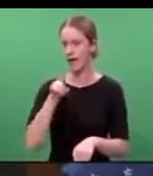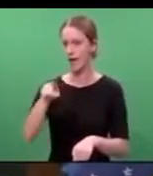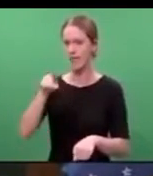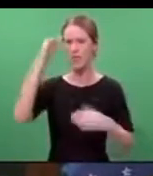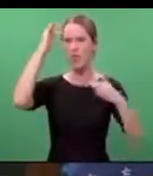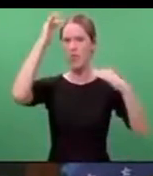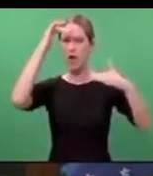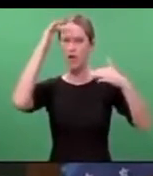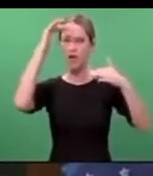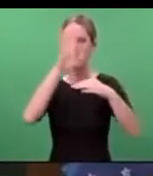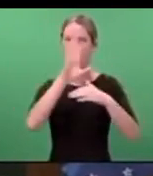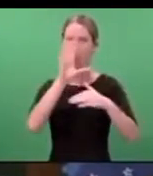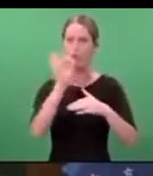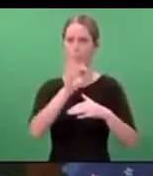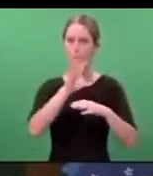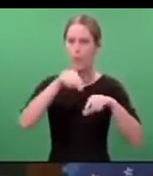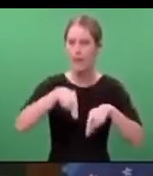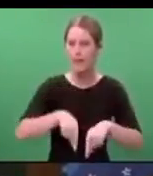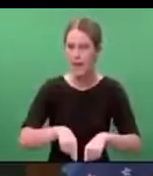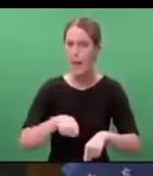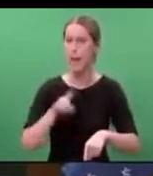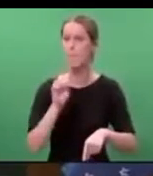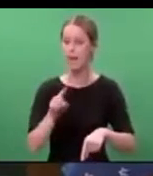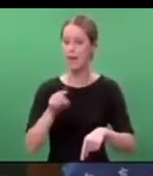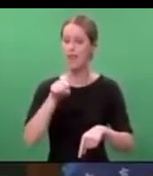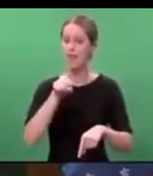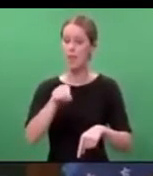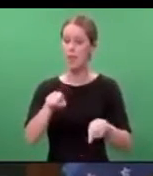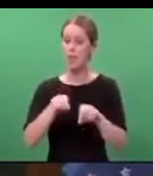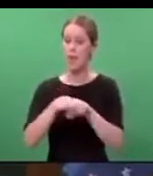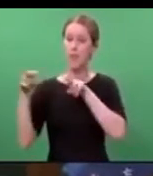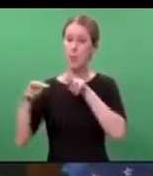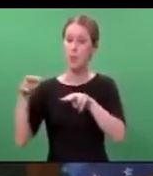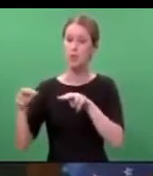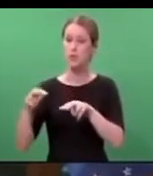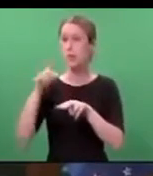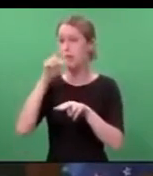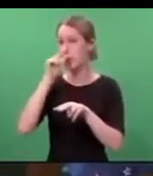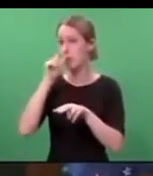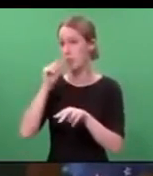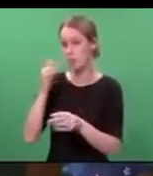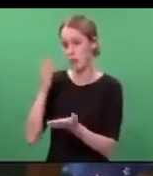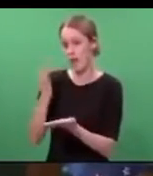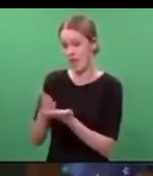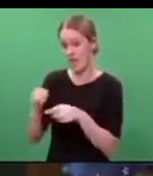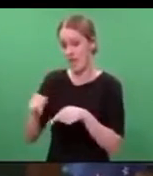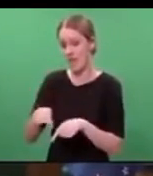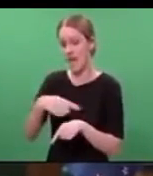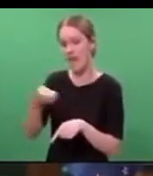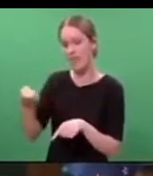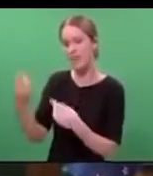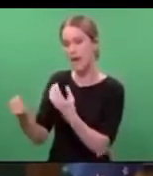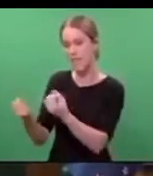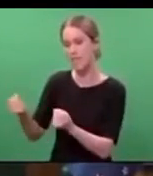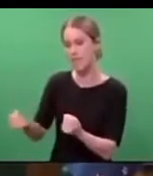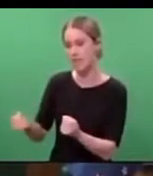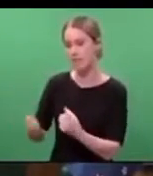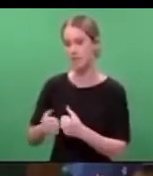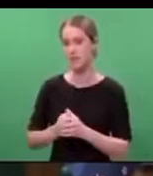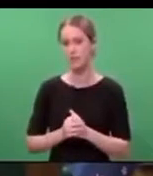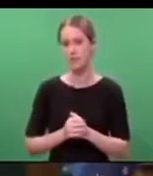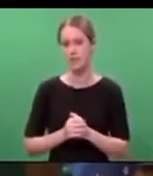here. But that is not to say that those very same views do not live here. I know